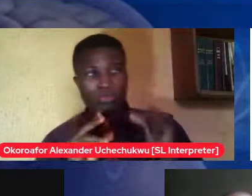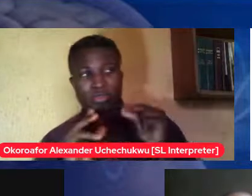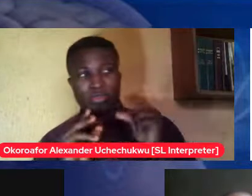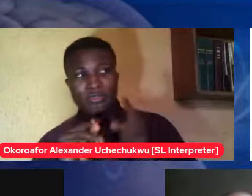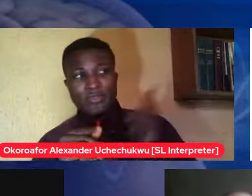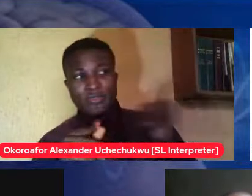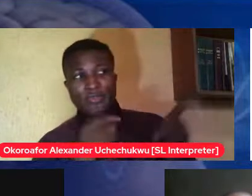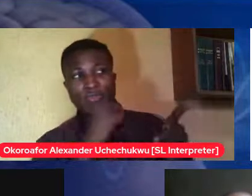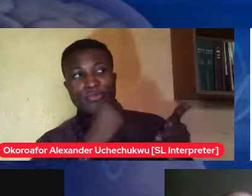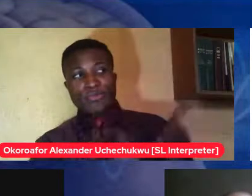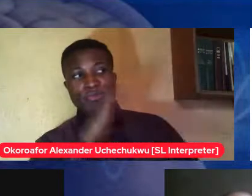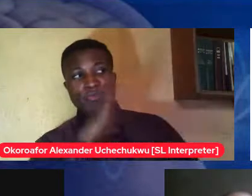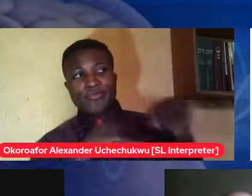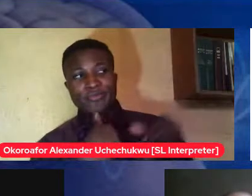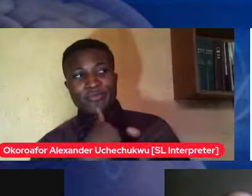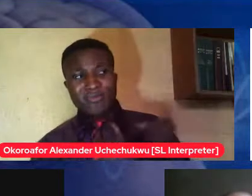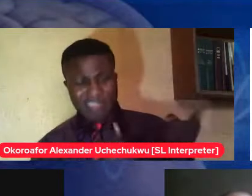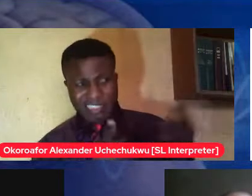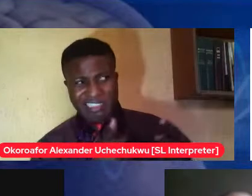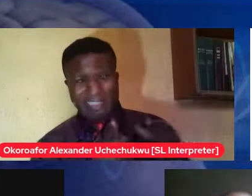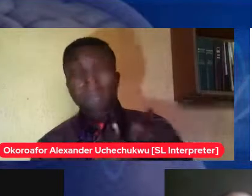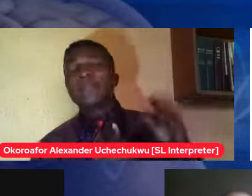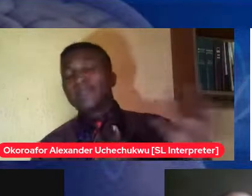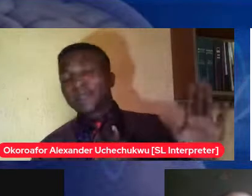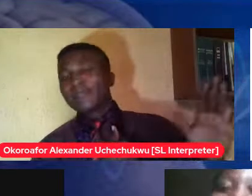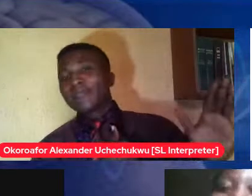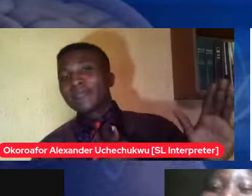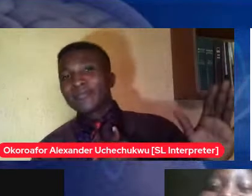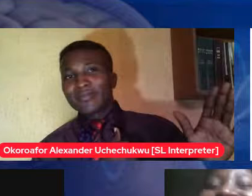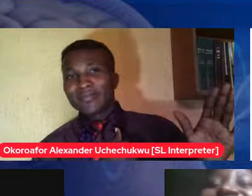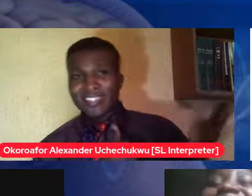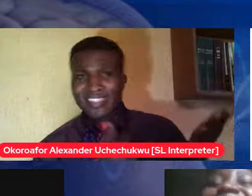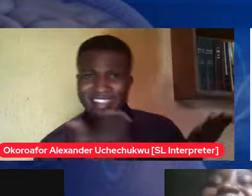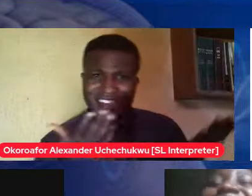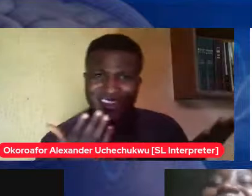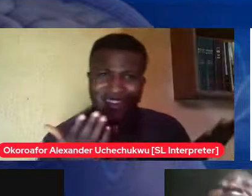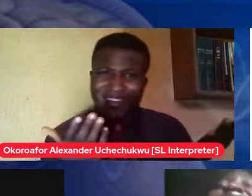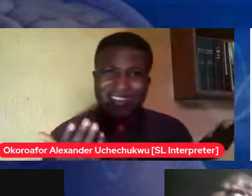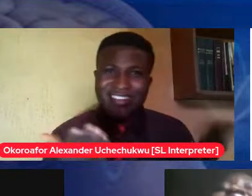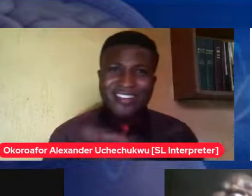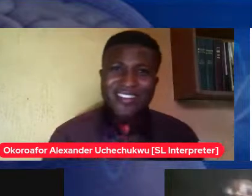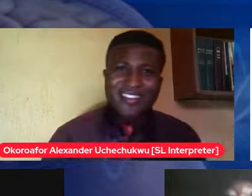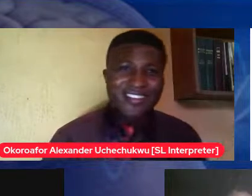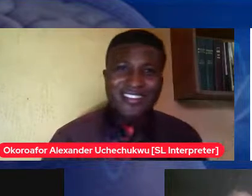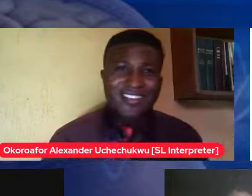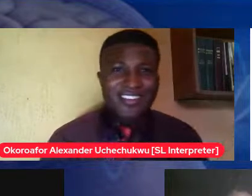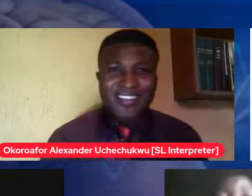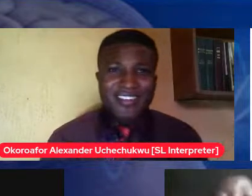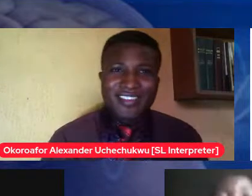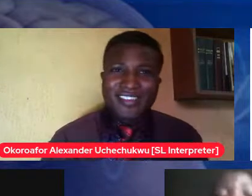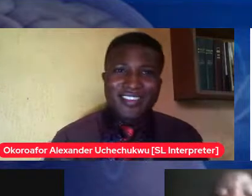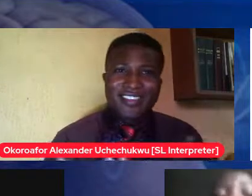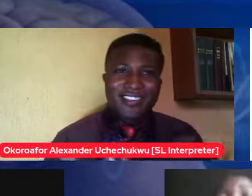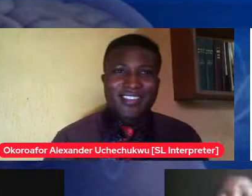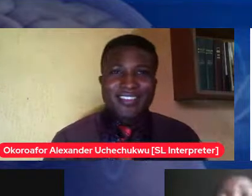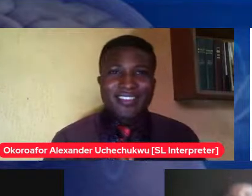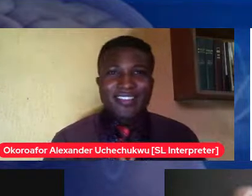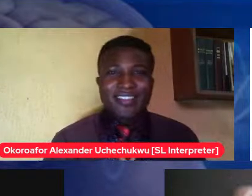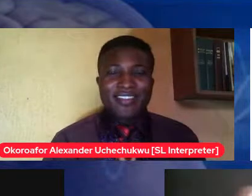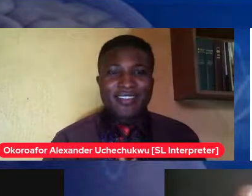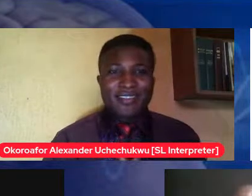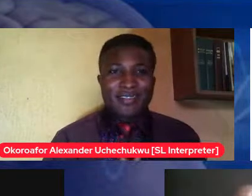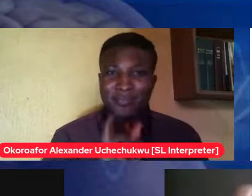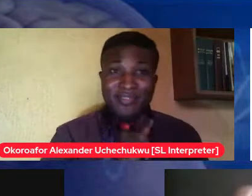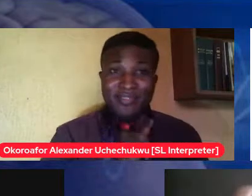to her and you know you you are deliberate you know what you want it's no matter of anybody can just anything goes i'm like the